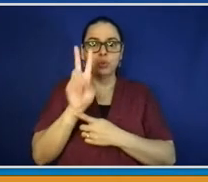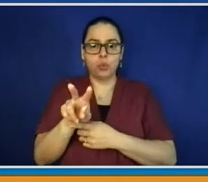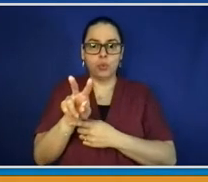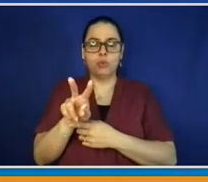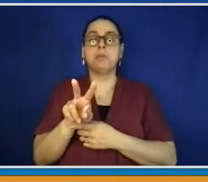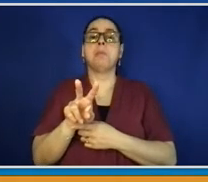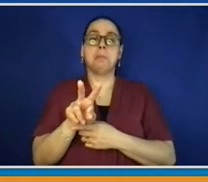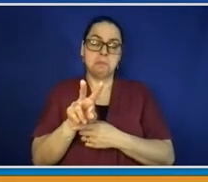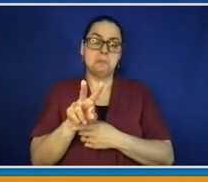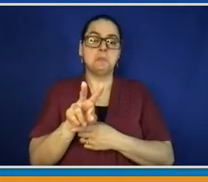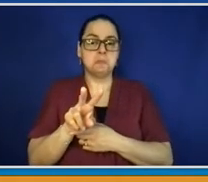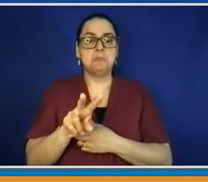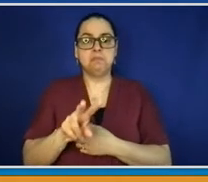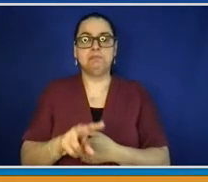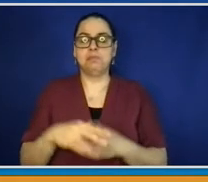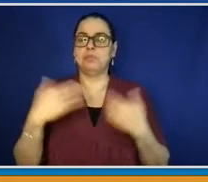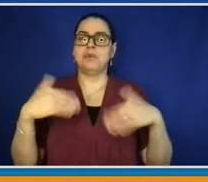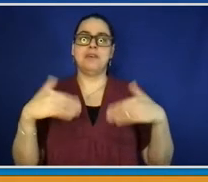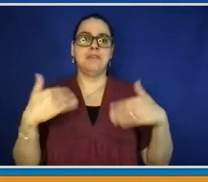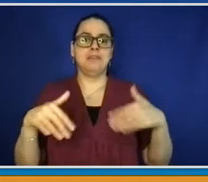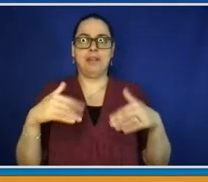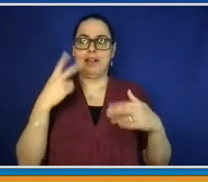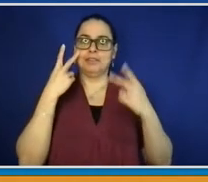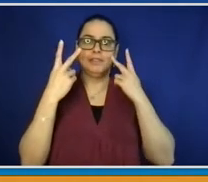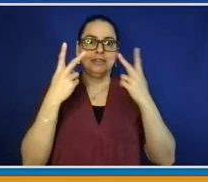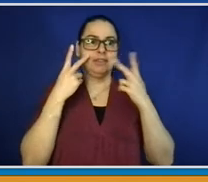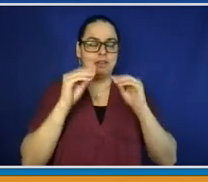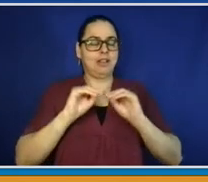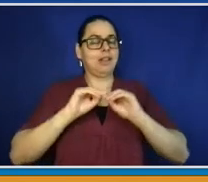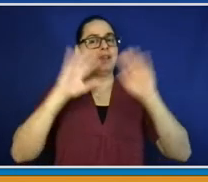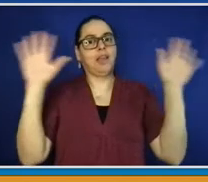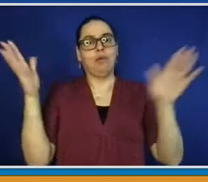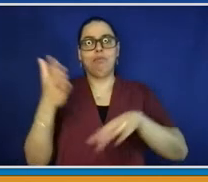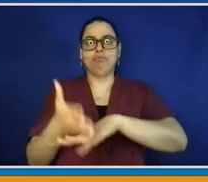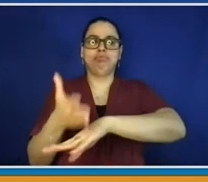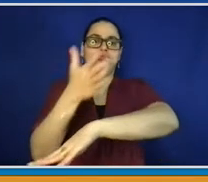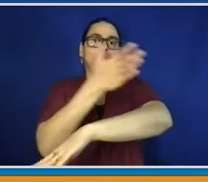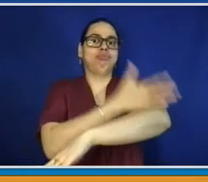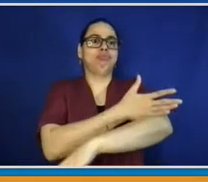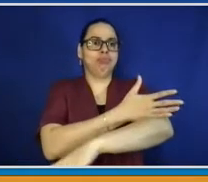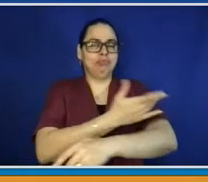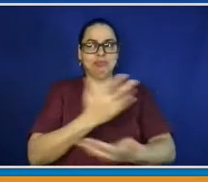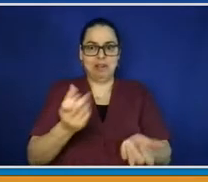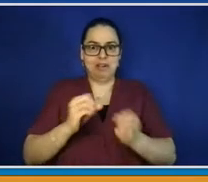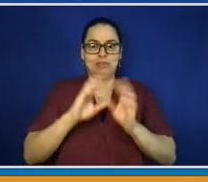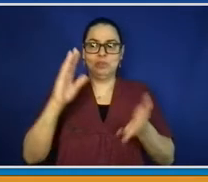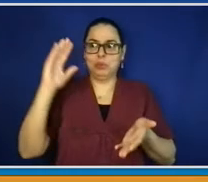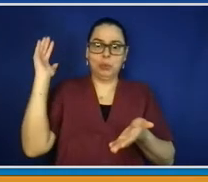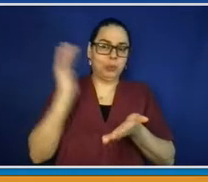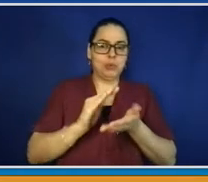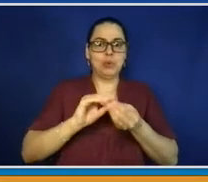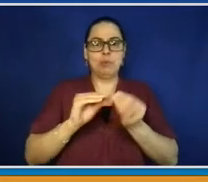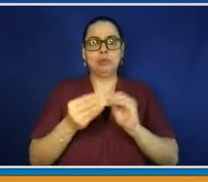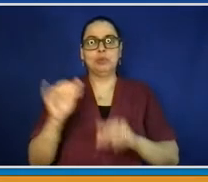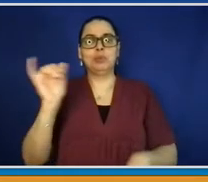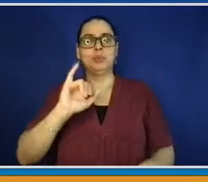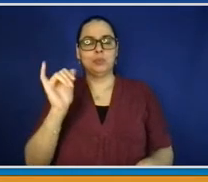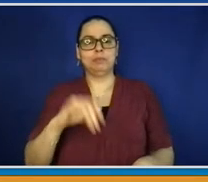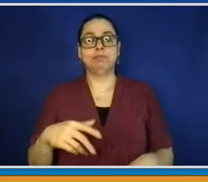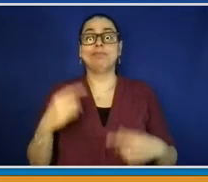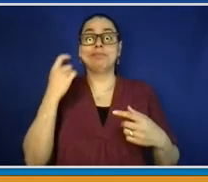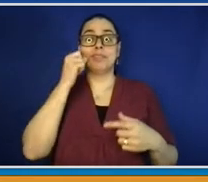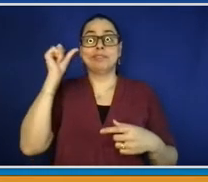terms of the number of people that have been tested yesterday, we tested 3,136 people. Only